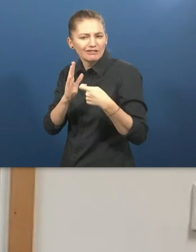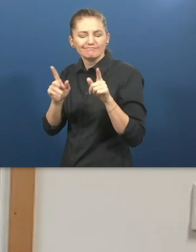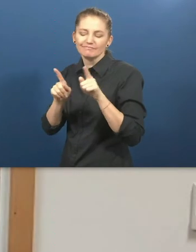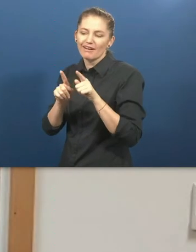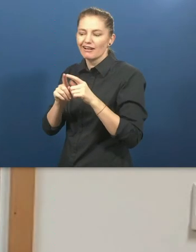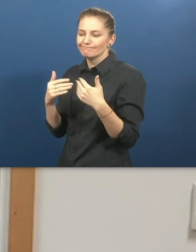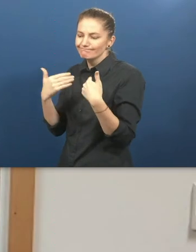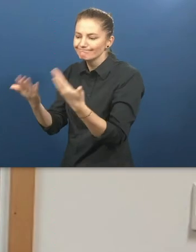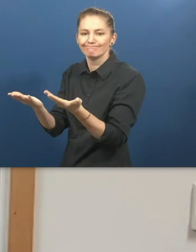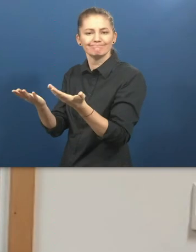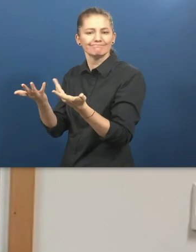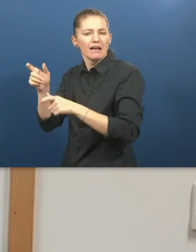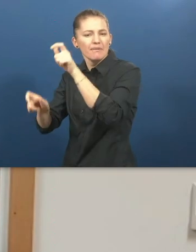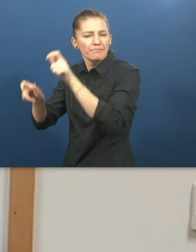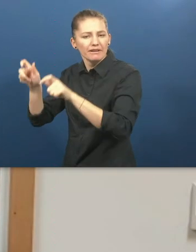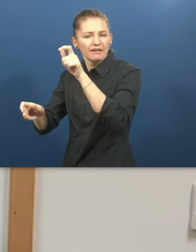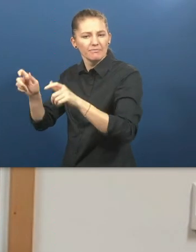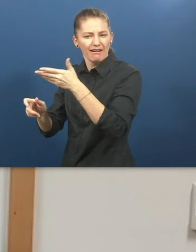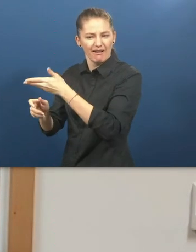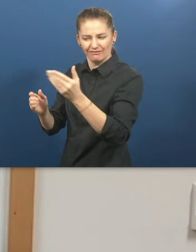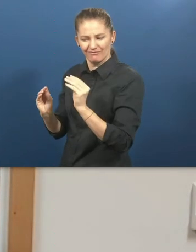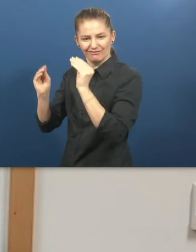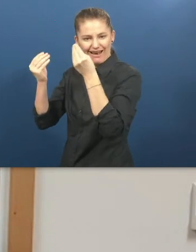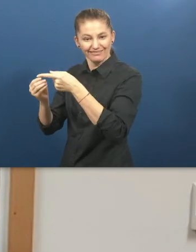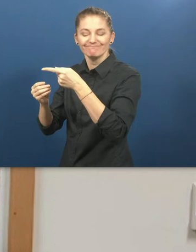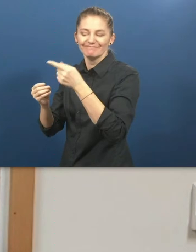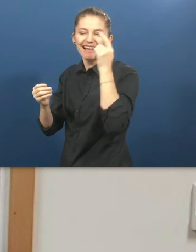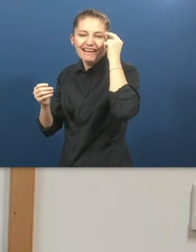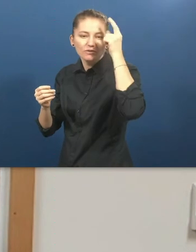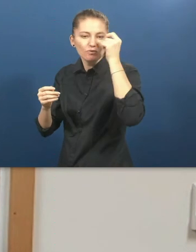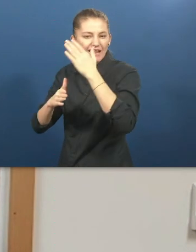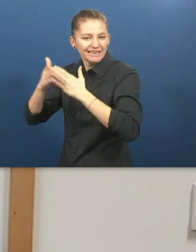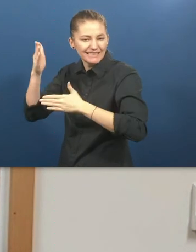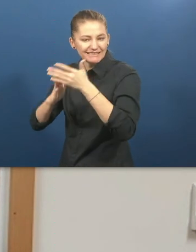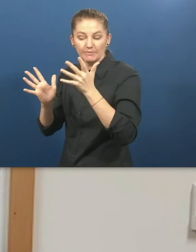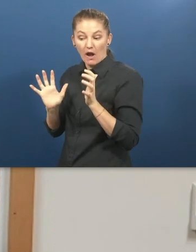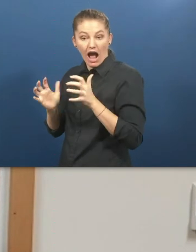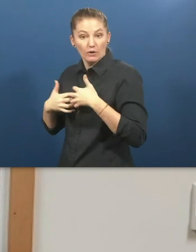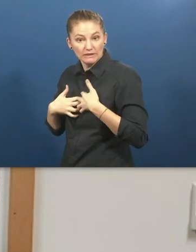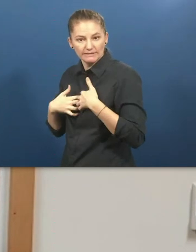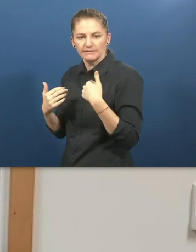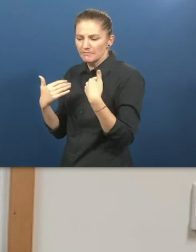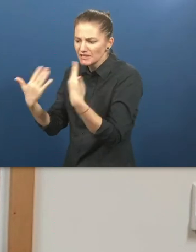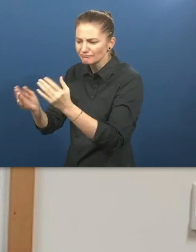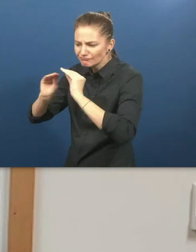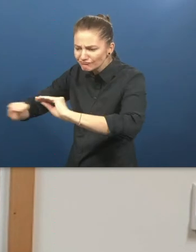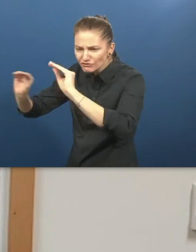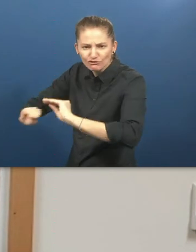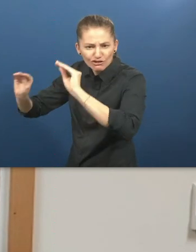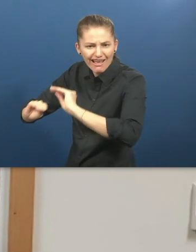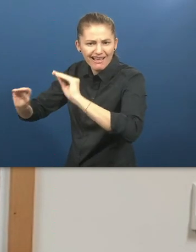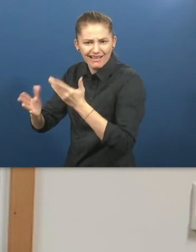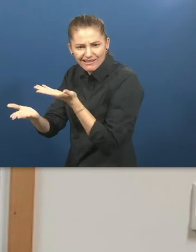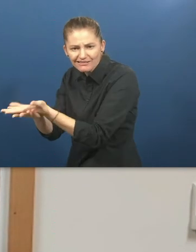Ability at Work is a rights-based supported employment service offering training and employment opportunities to young people with